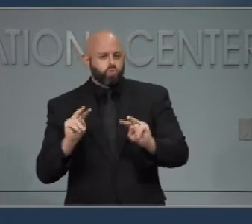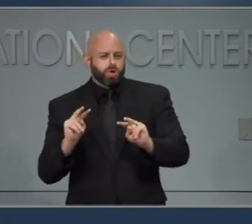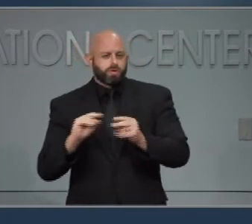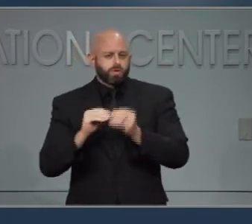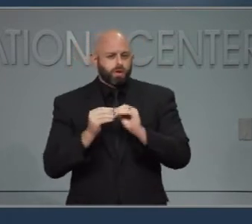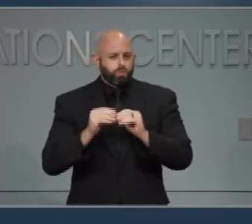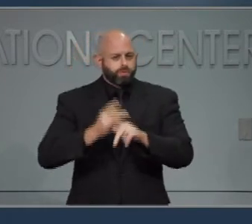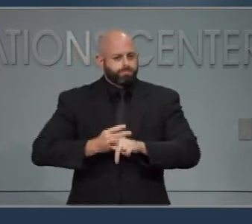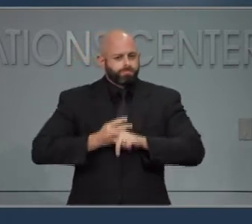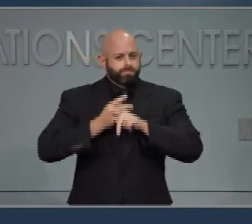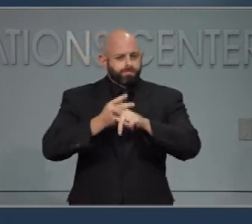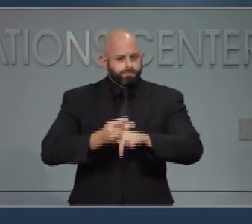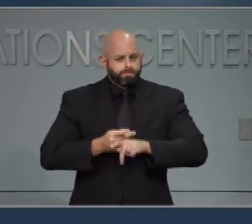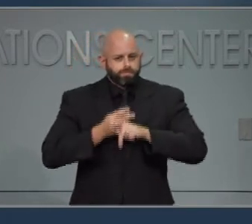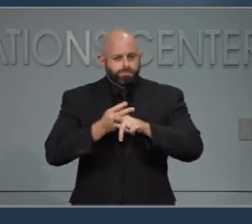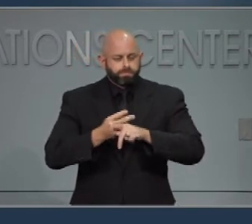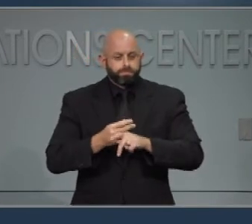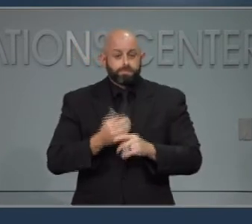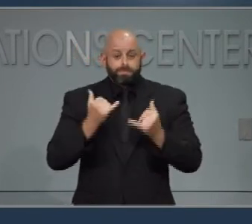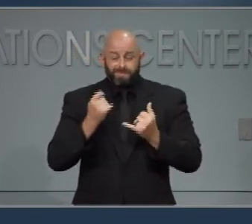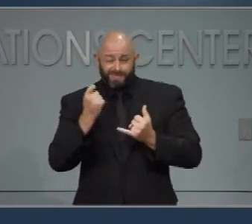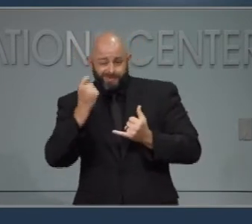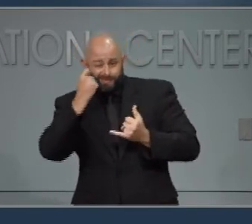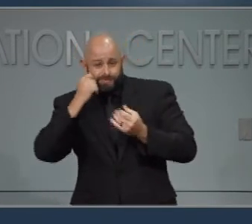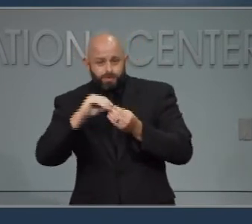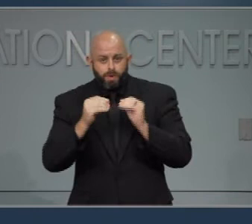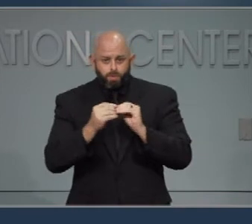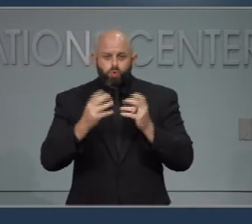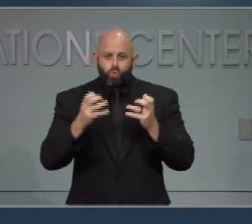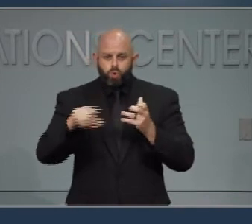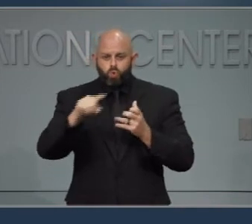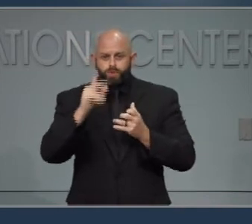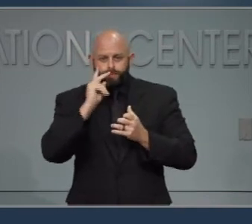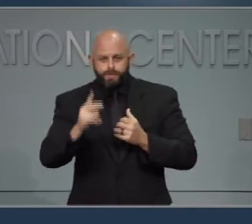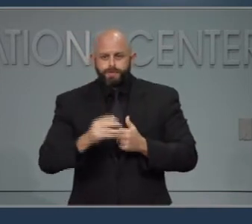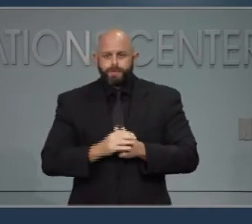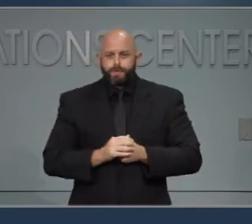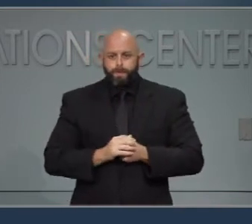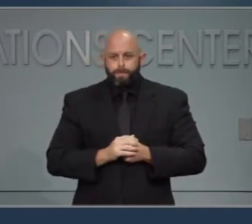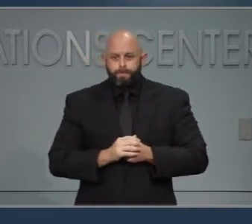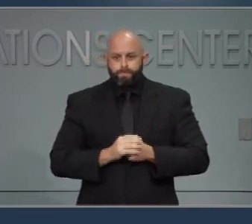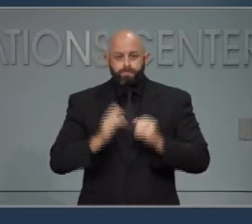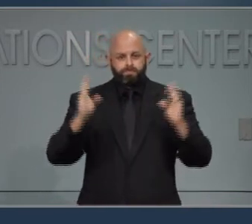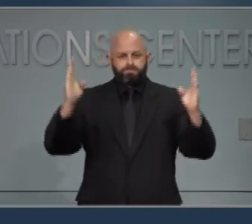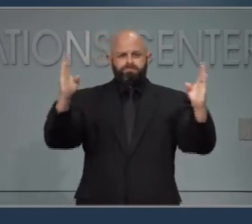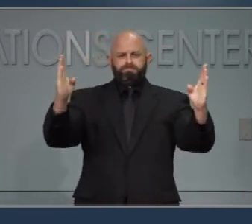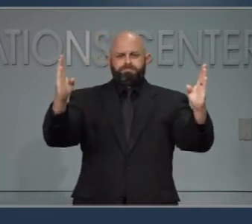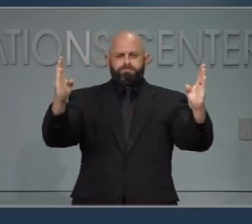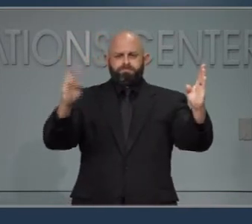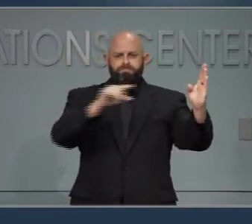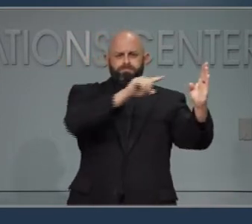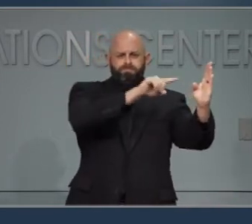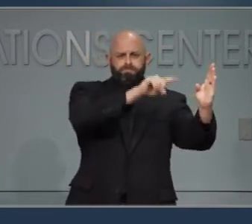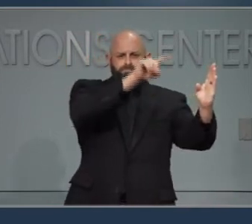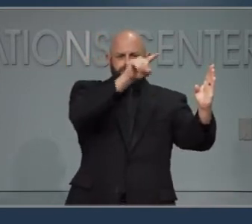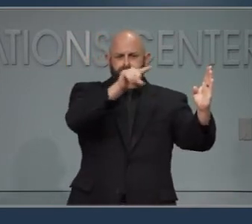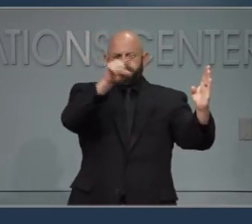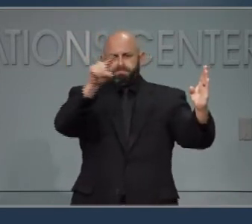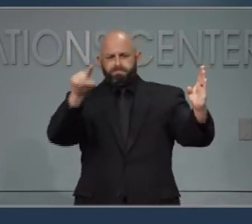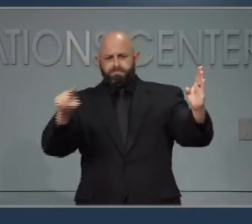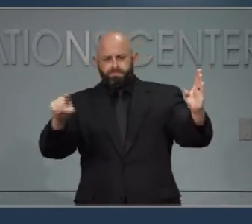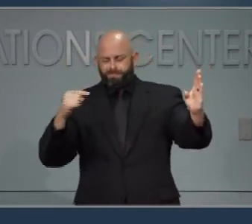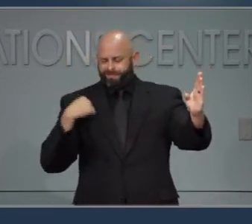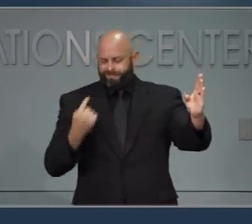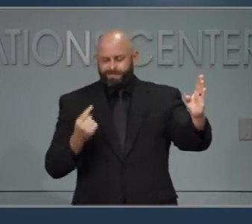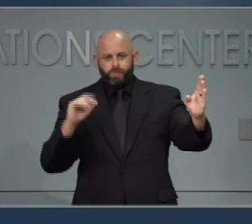But let's zoom in to get a better sense of the current picture. Okay, so now you're seeing lab-confirmed cases just since July